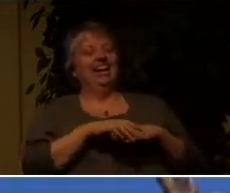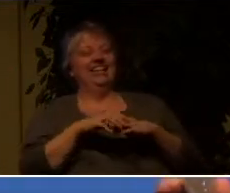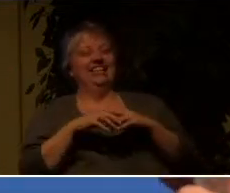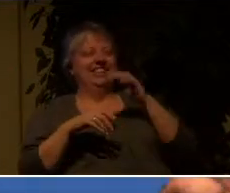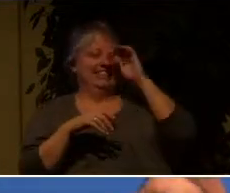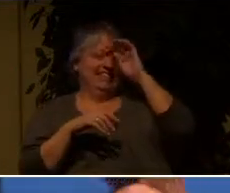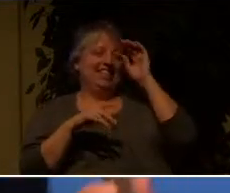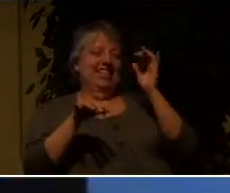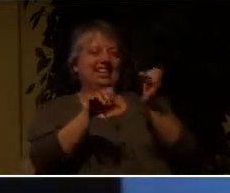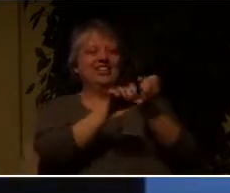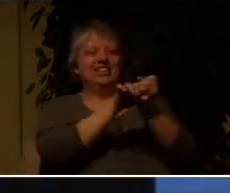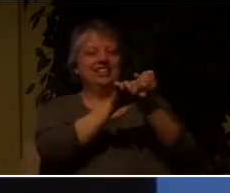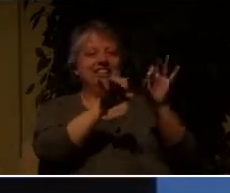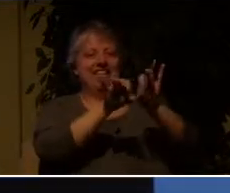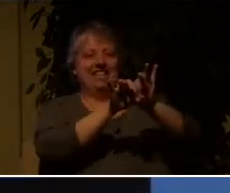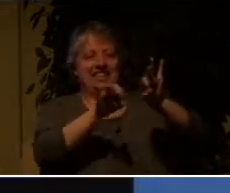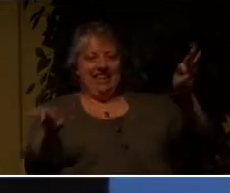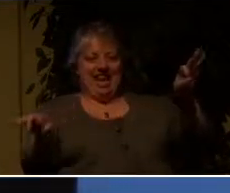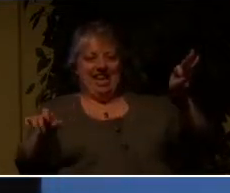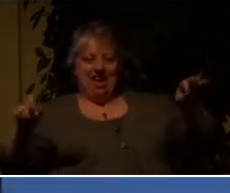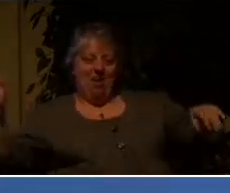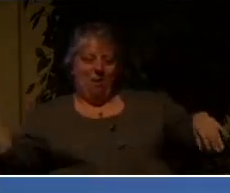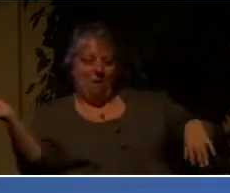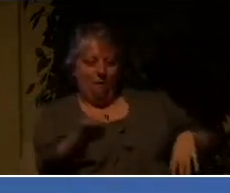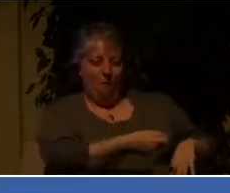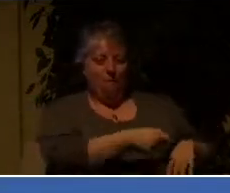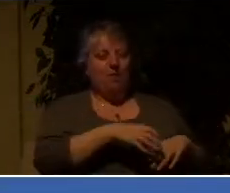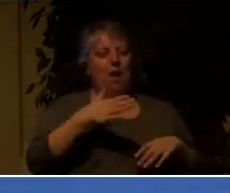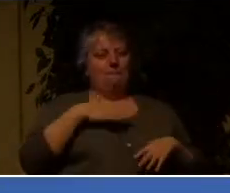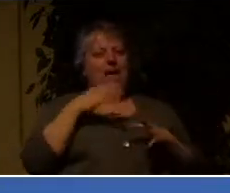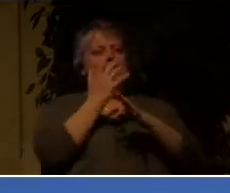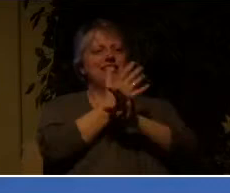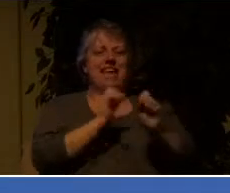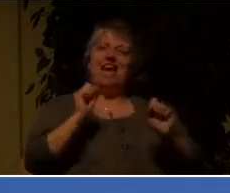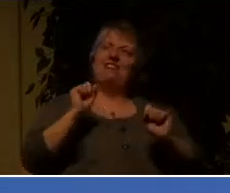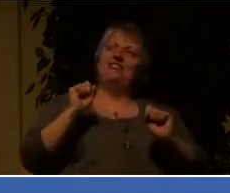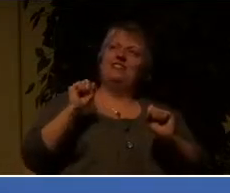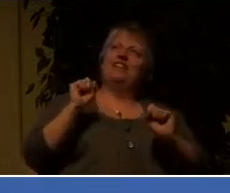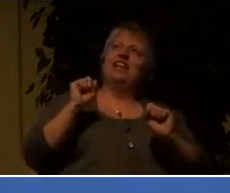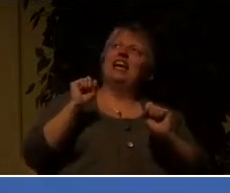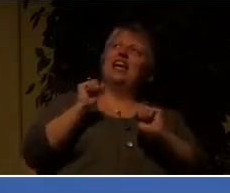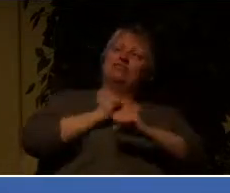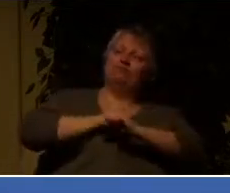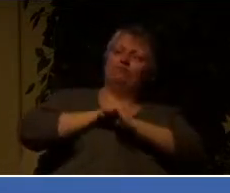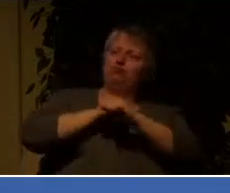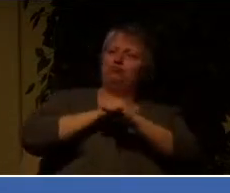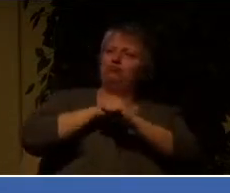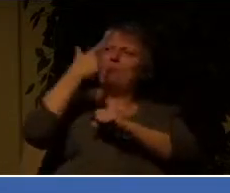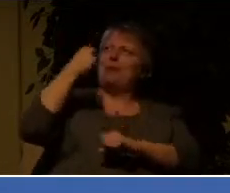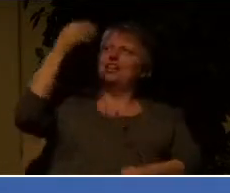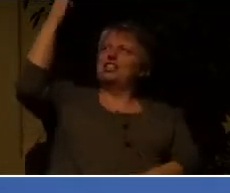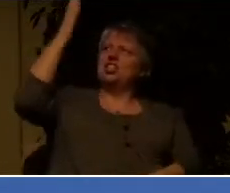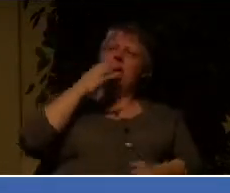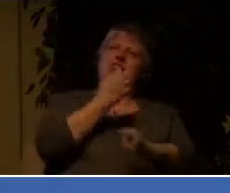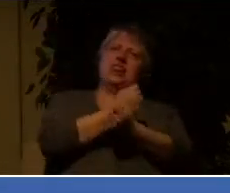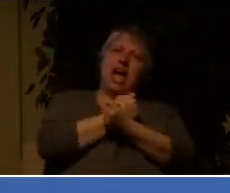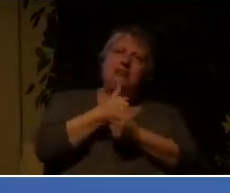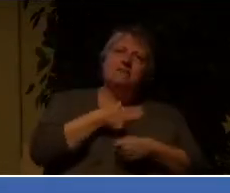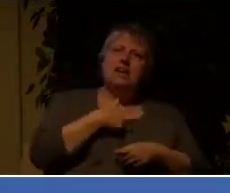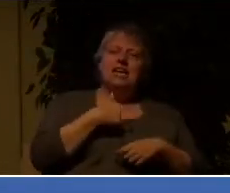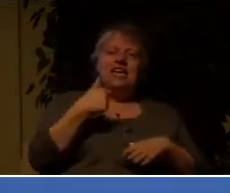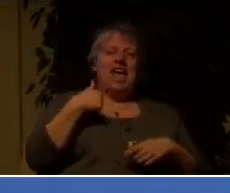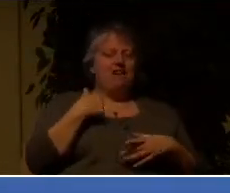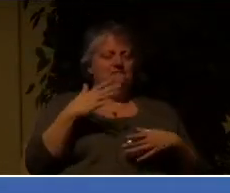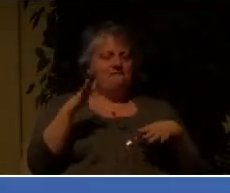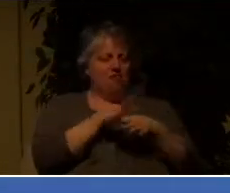safety is secure because God loves me and full of sin and failure and brokenness that I am.